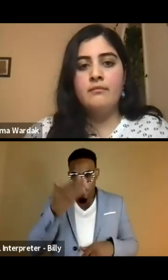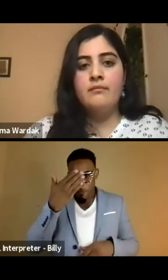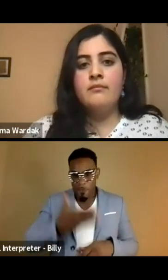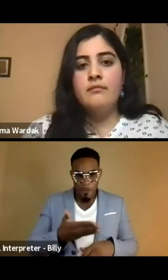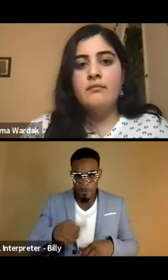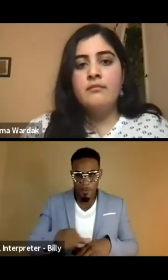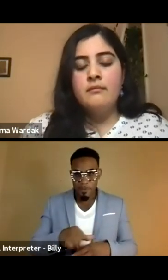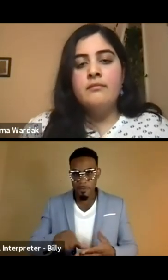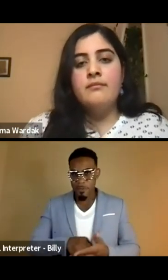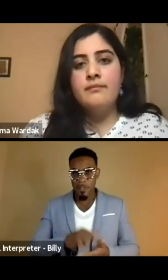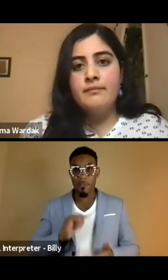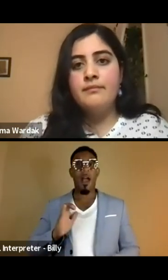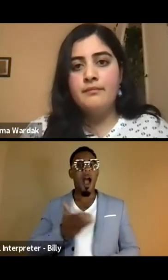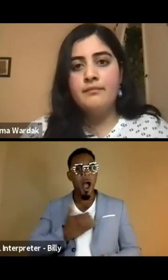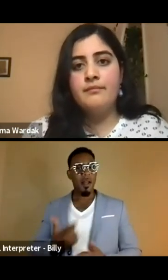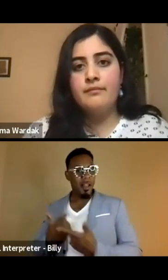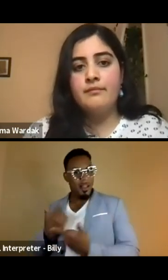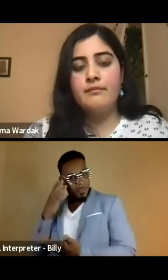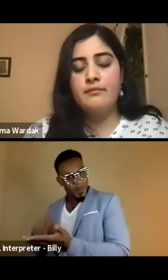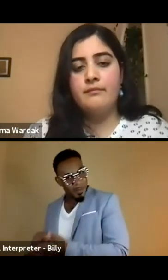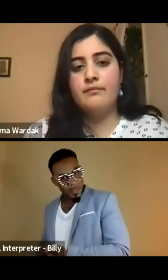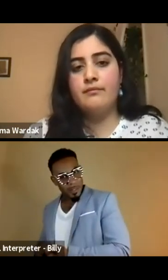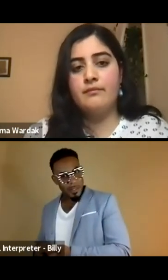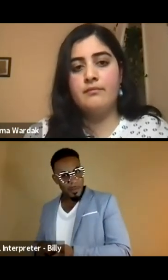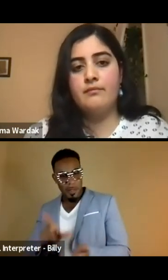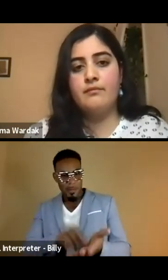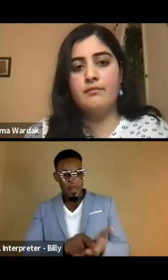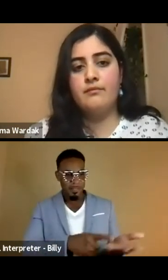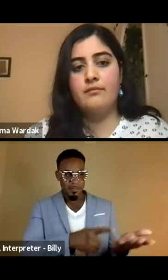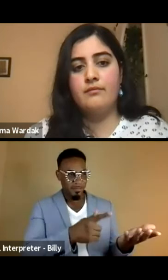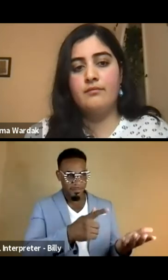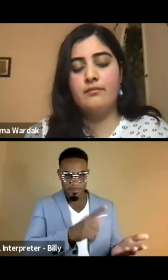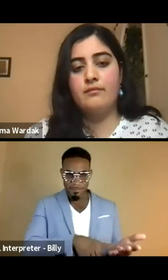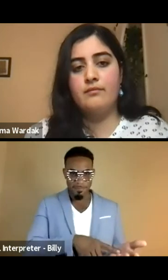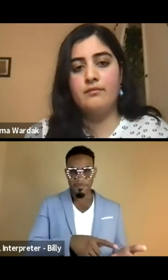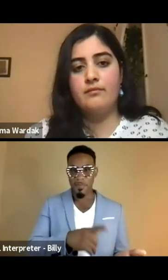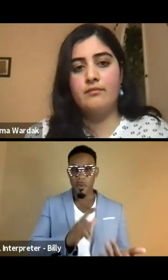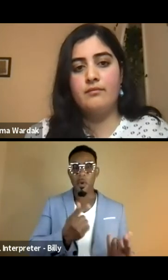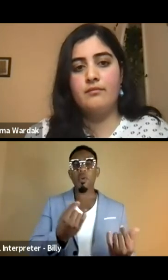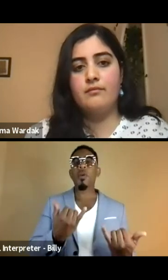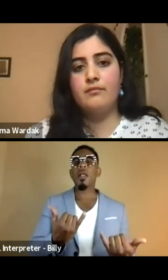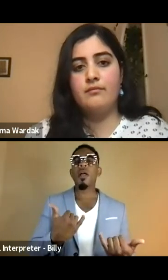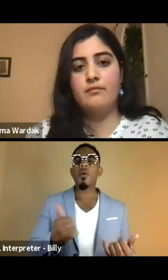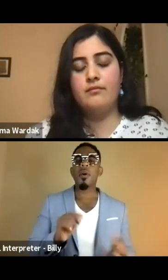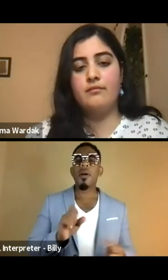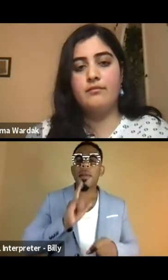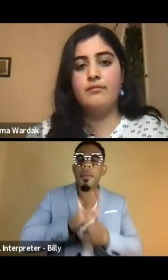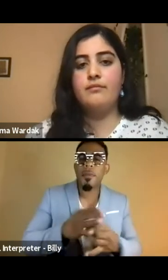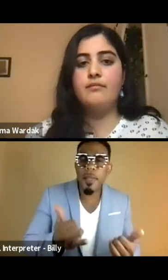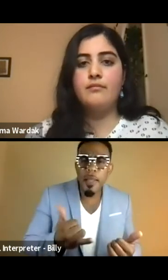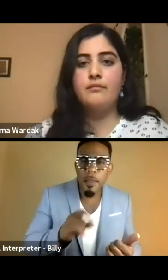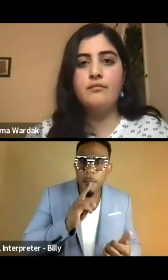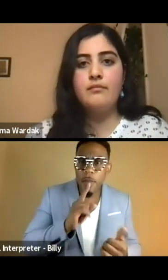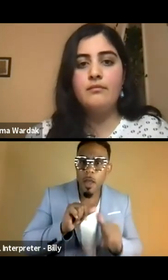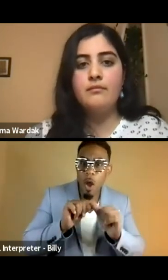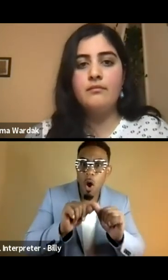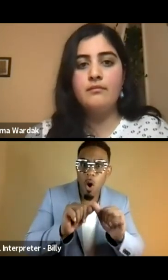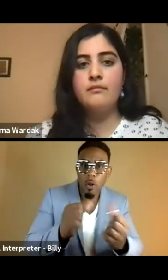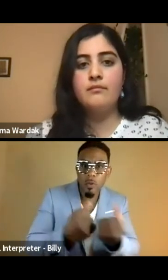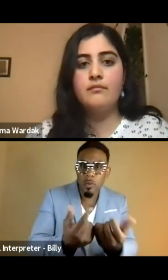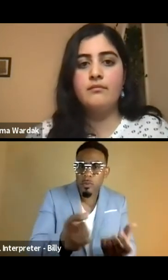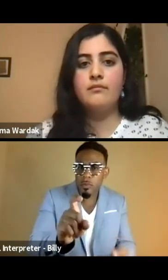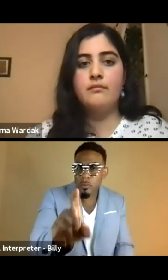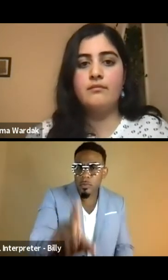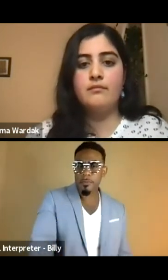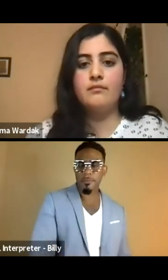page of our lives. Um, but what can we do now? What can we commit to now that will be an ongoing support?